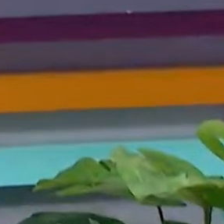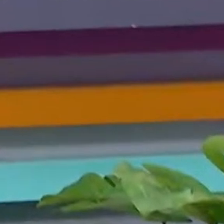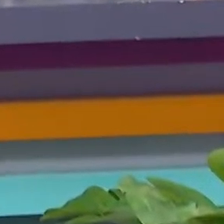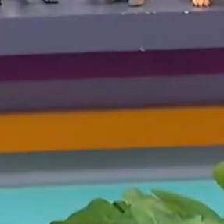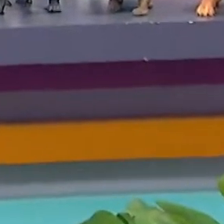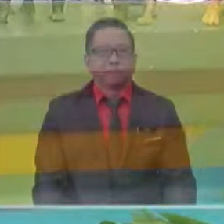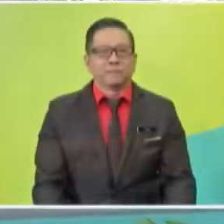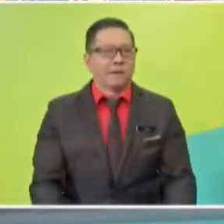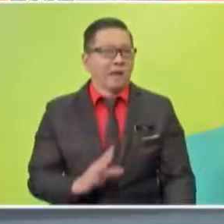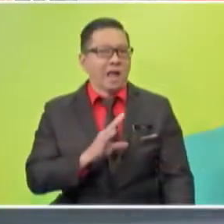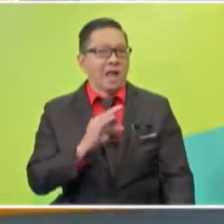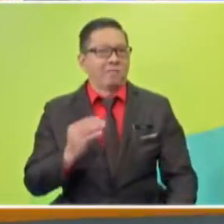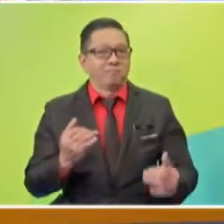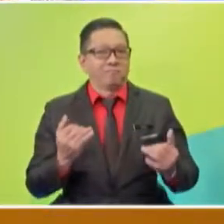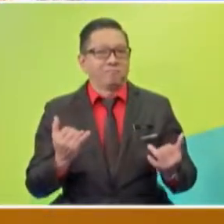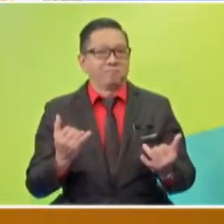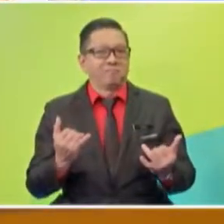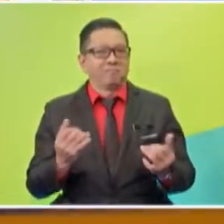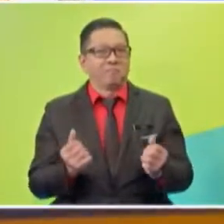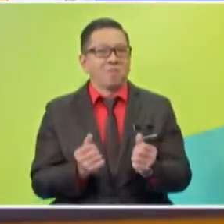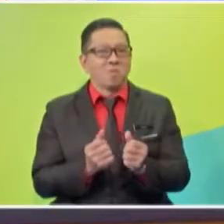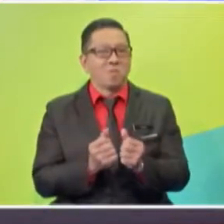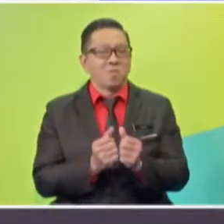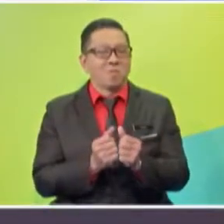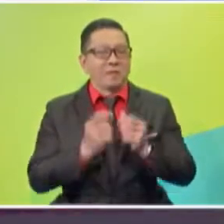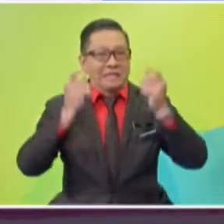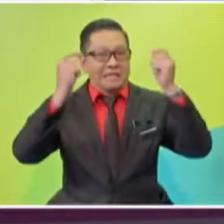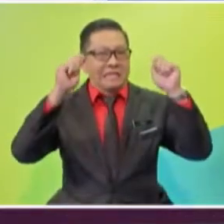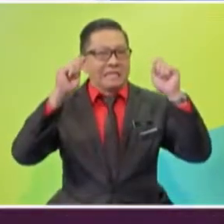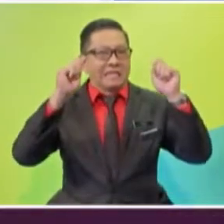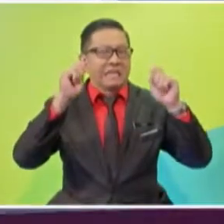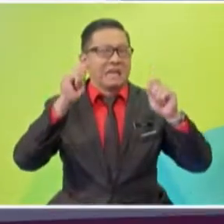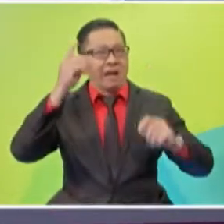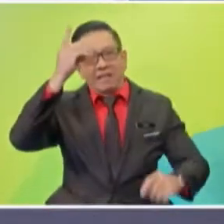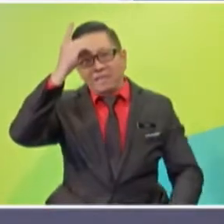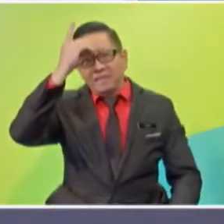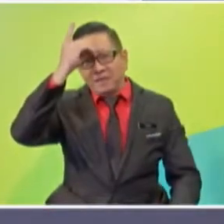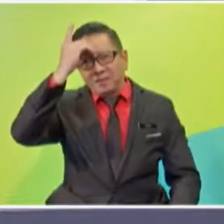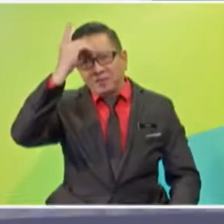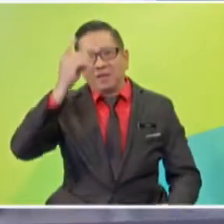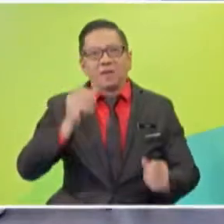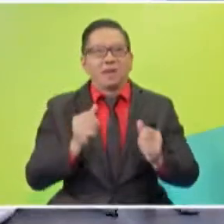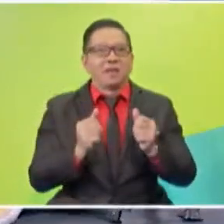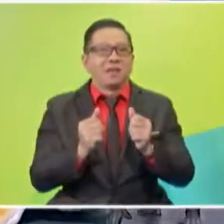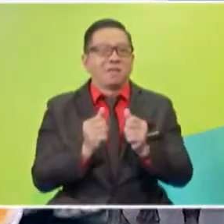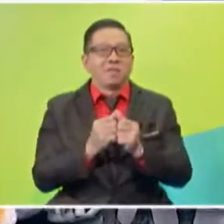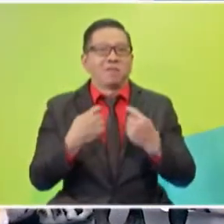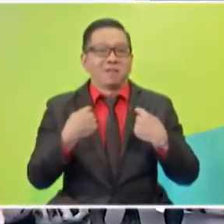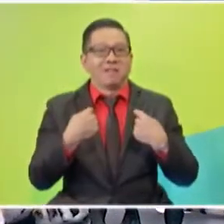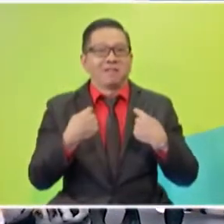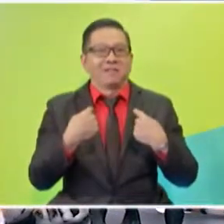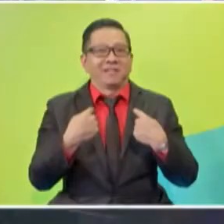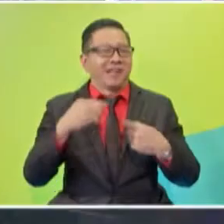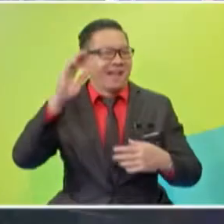And today, we have Teacher Devi from SK2, Taman Selayang Batu Cave, Selangor. Hi, Teacher.